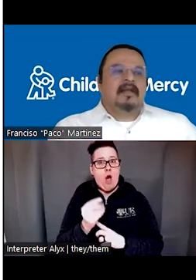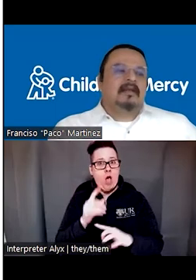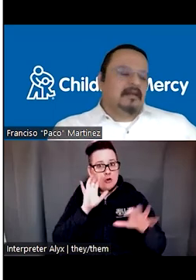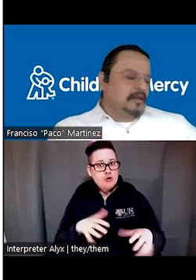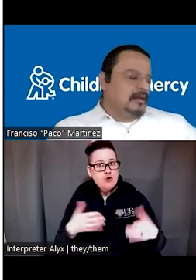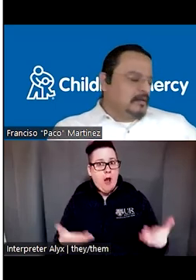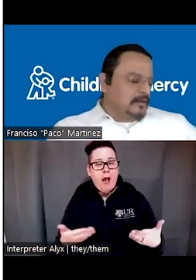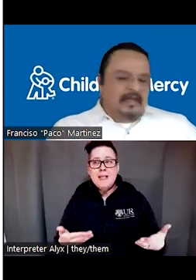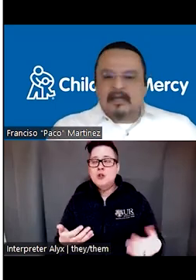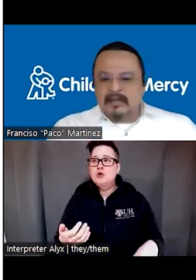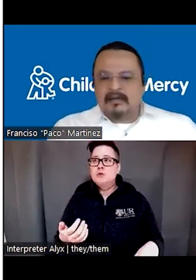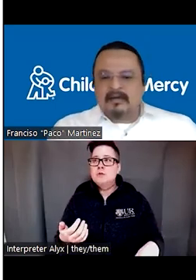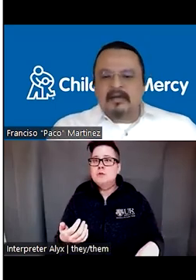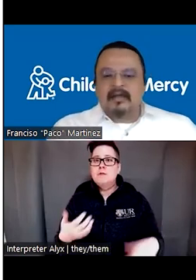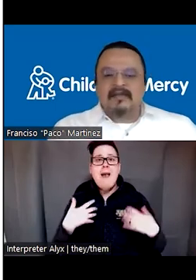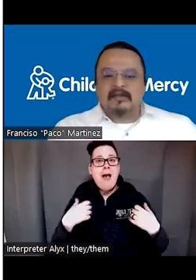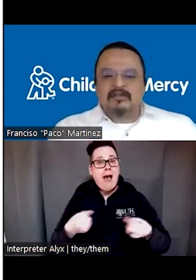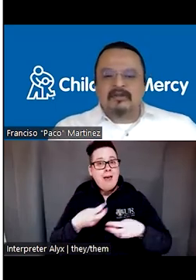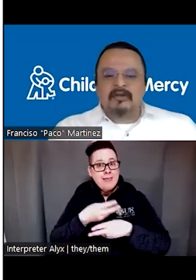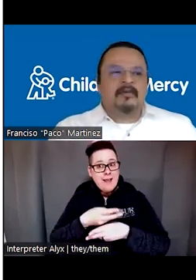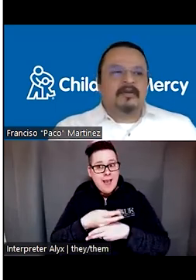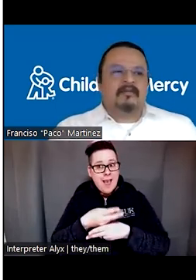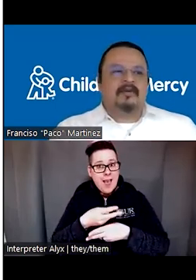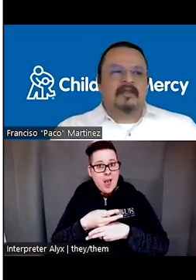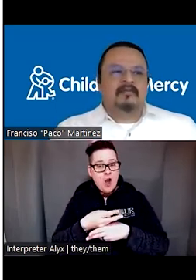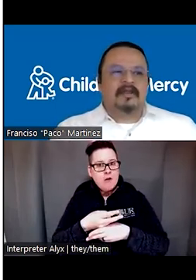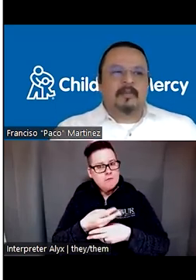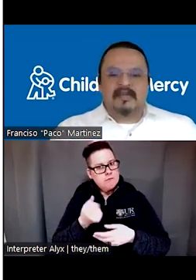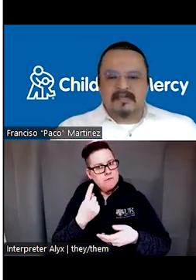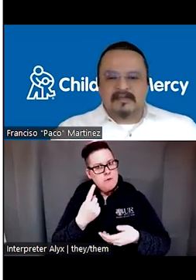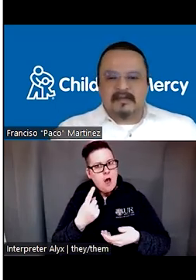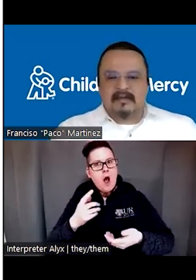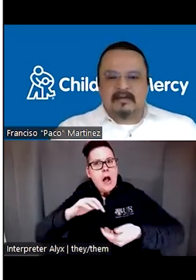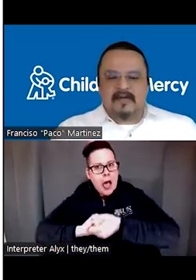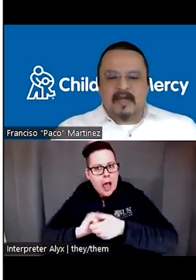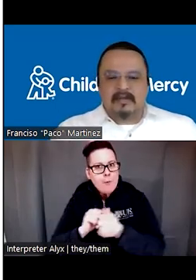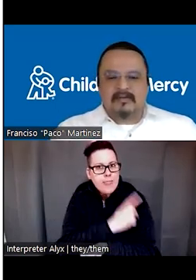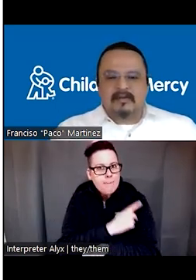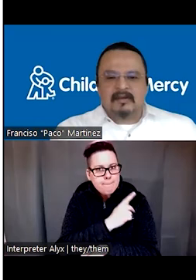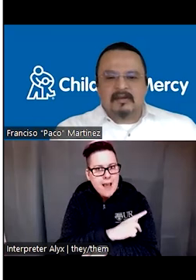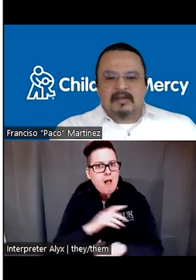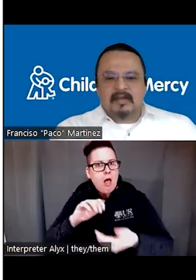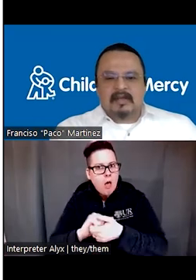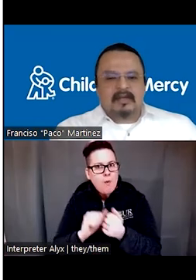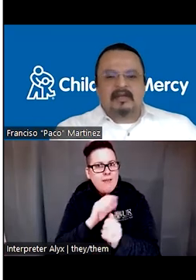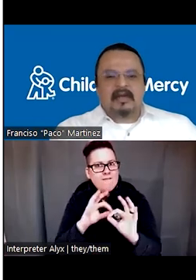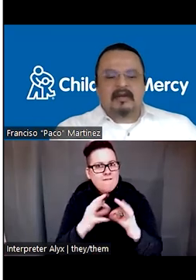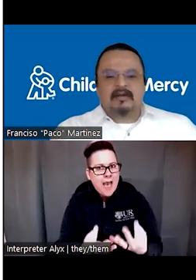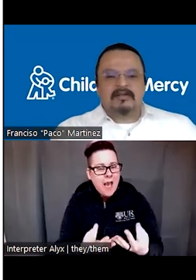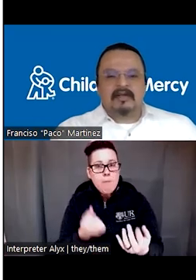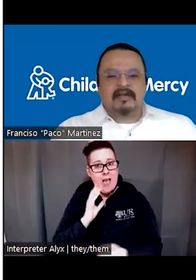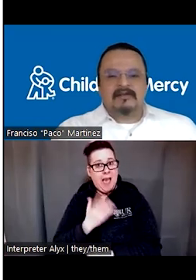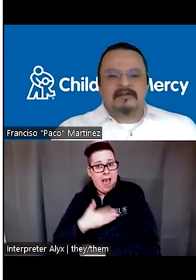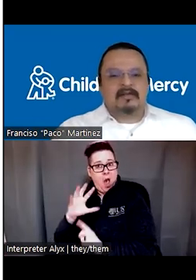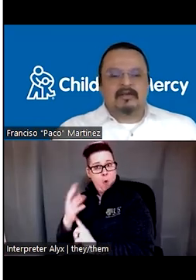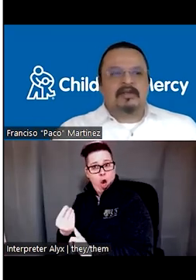the, the healthcare is also collaborative with, with the patients and their, and their families. And in our